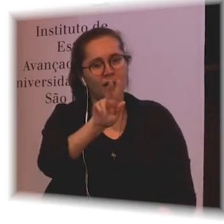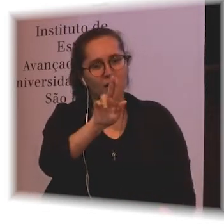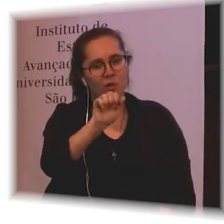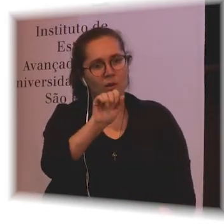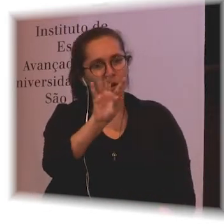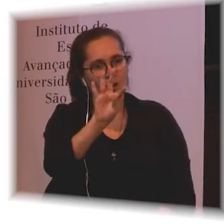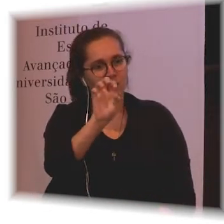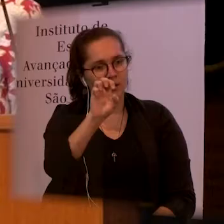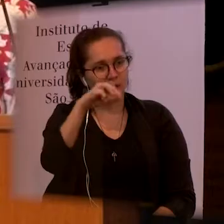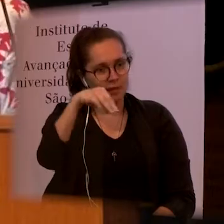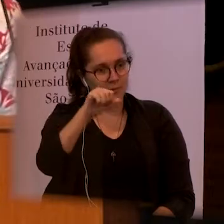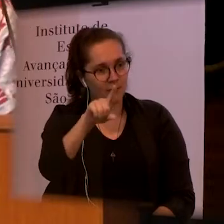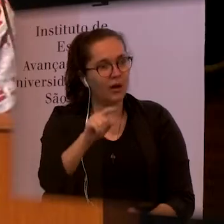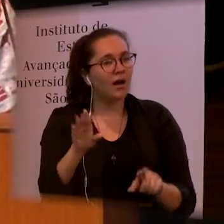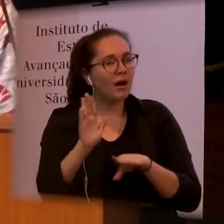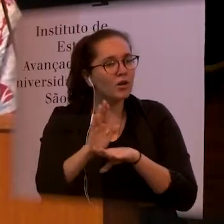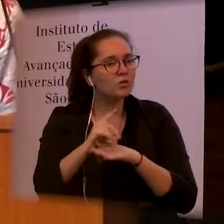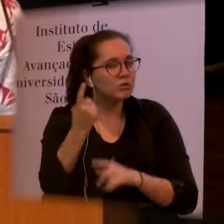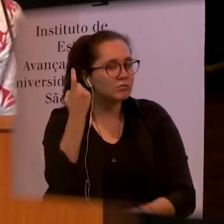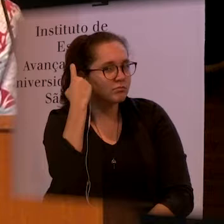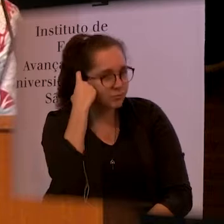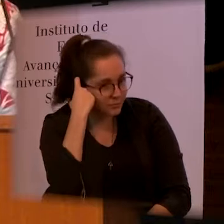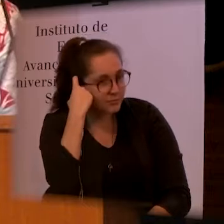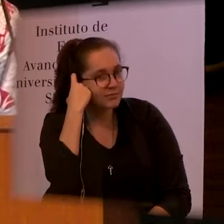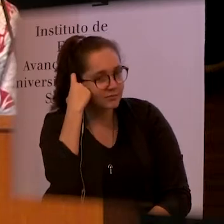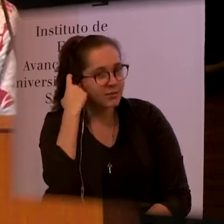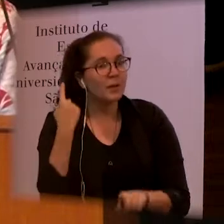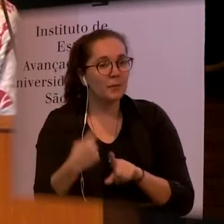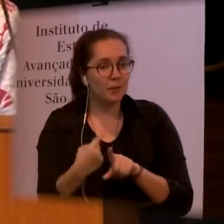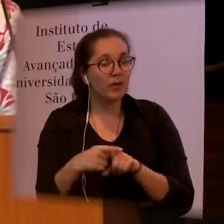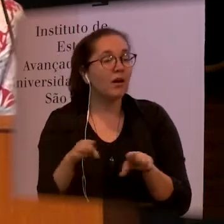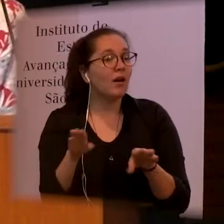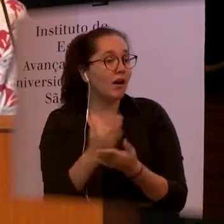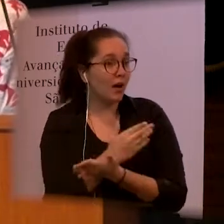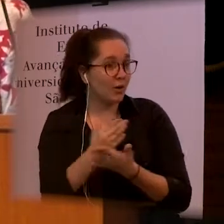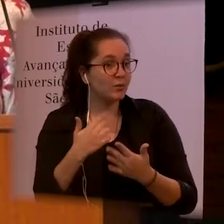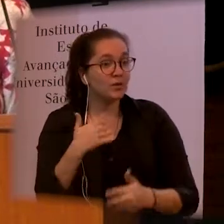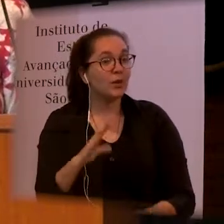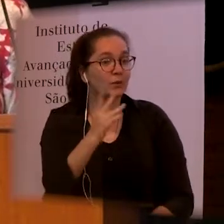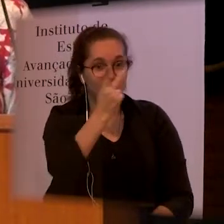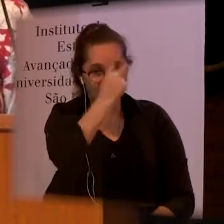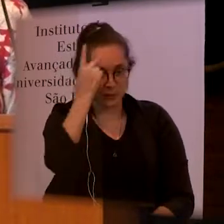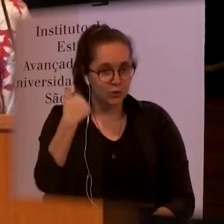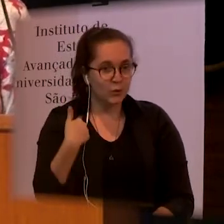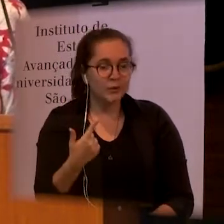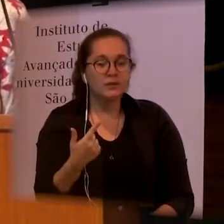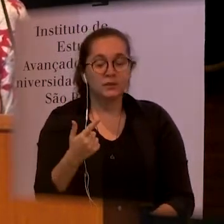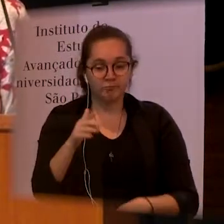down after you give people hearing aids. And that can help for advocating for more services.